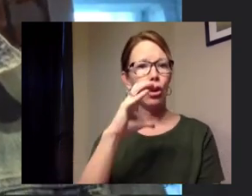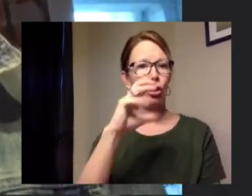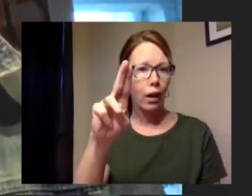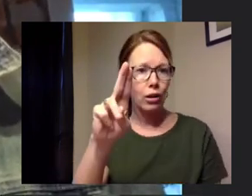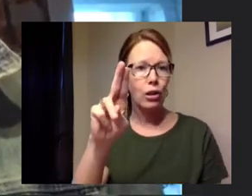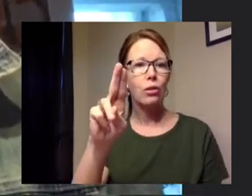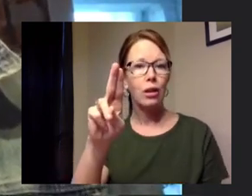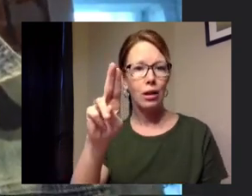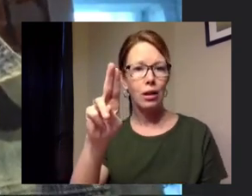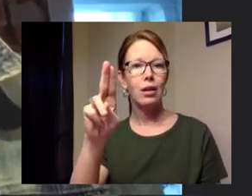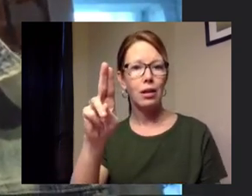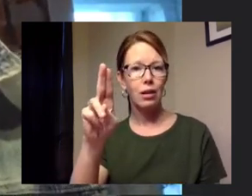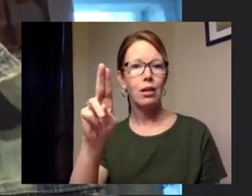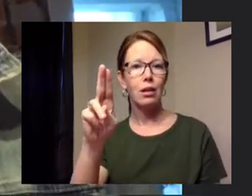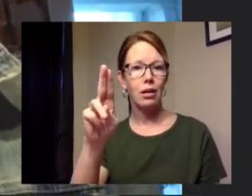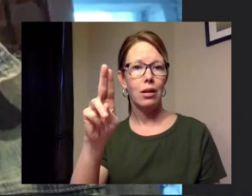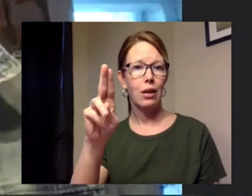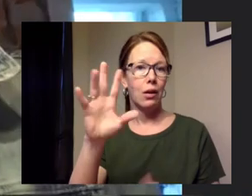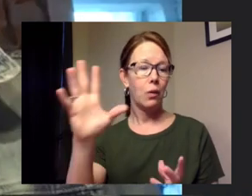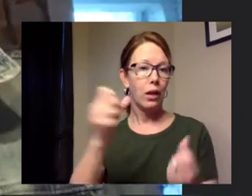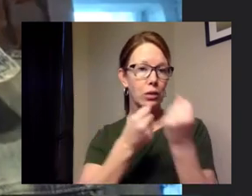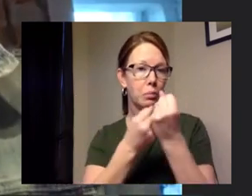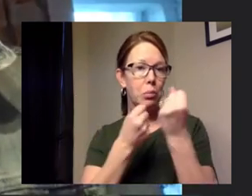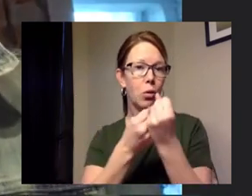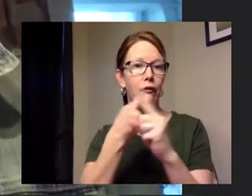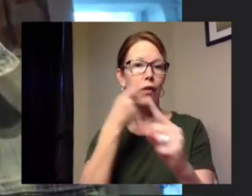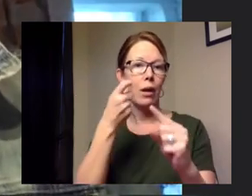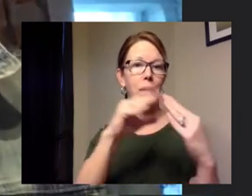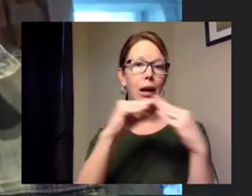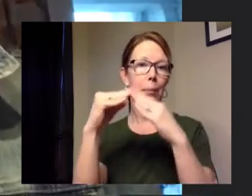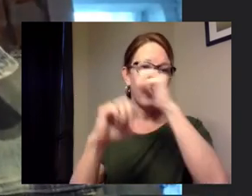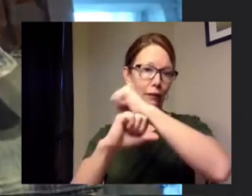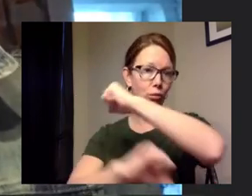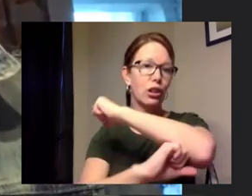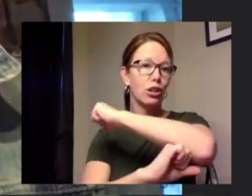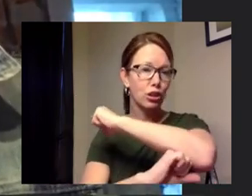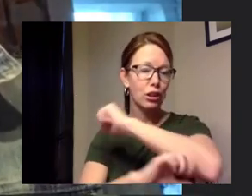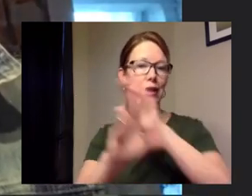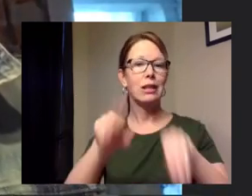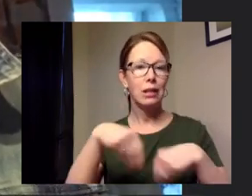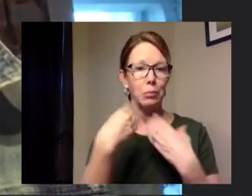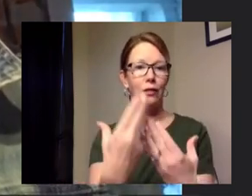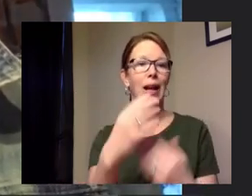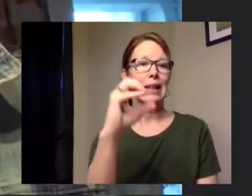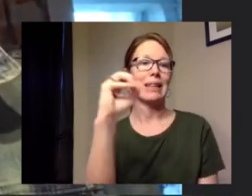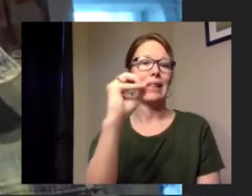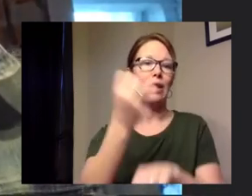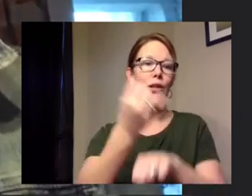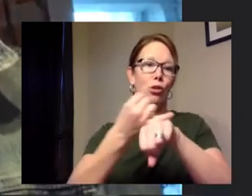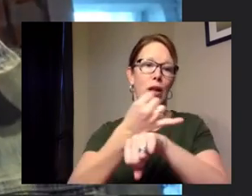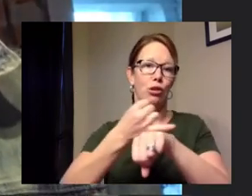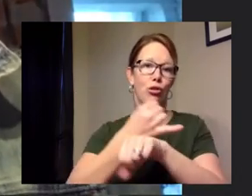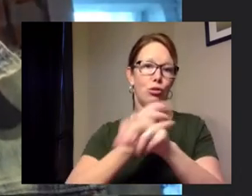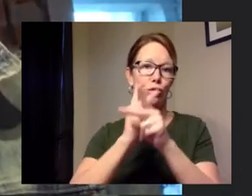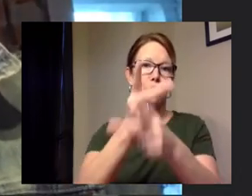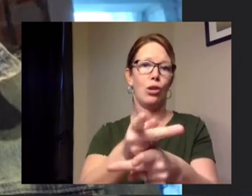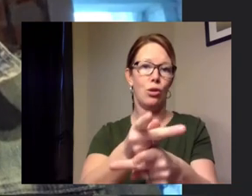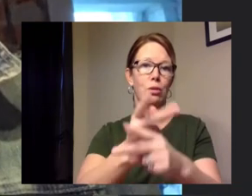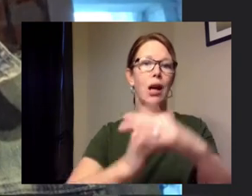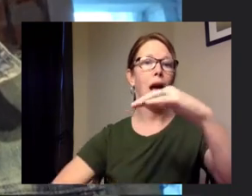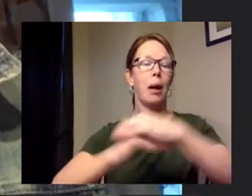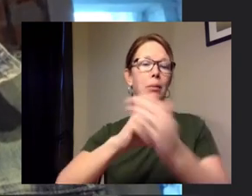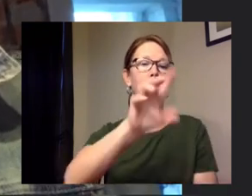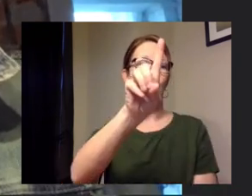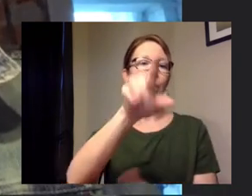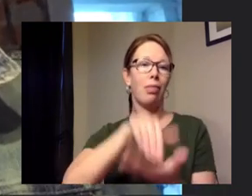with support from the community foundation is providing actually zero interest loans up to fifteen hundred